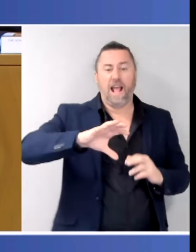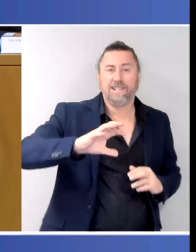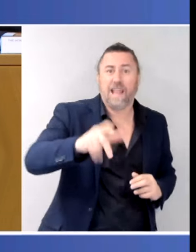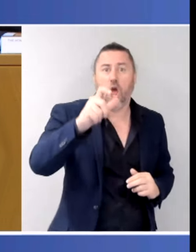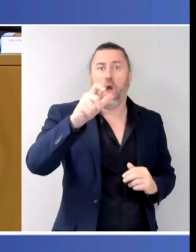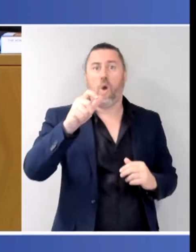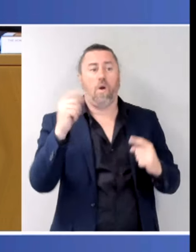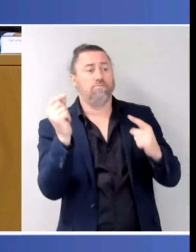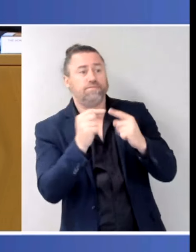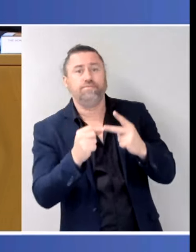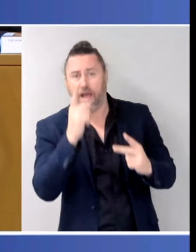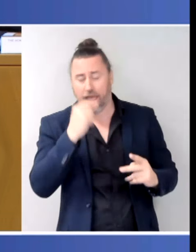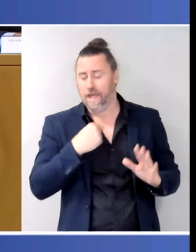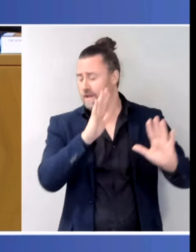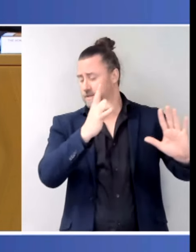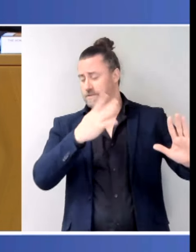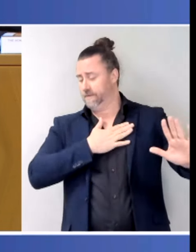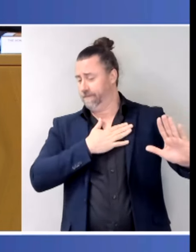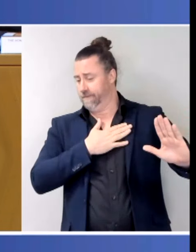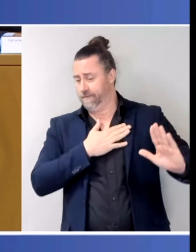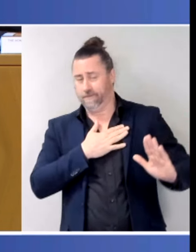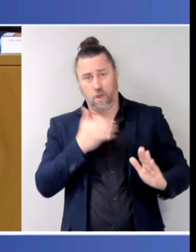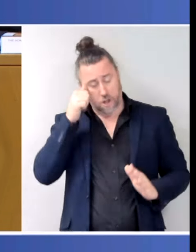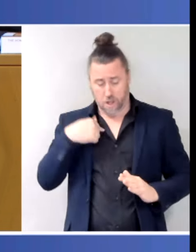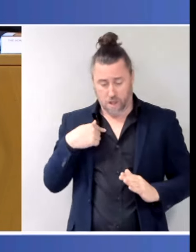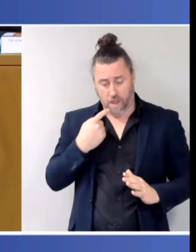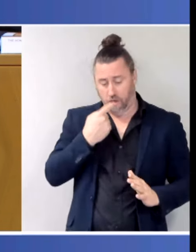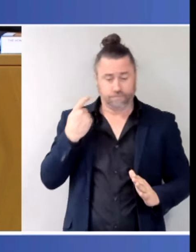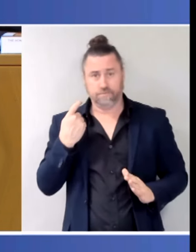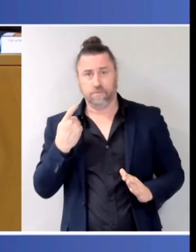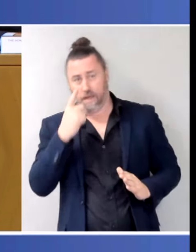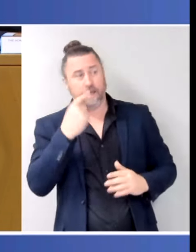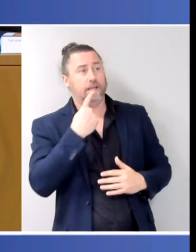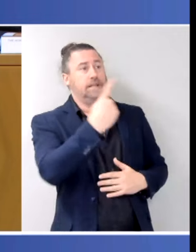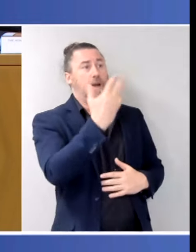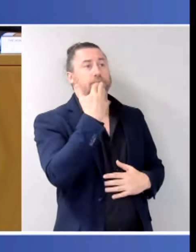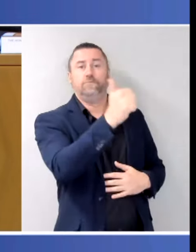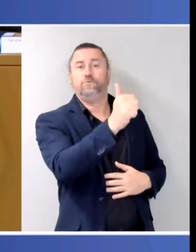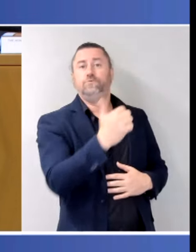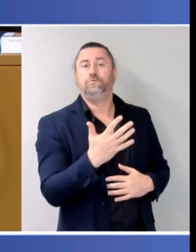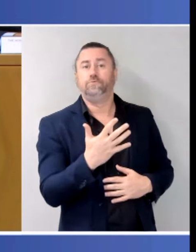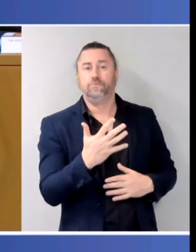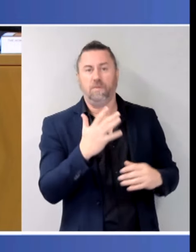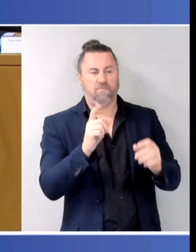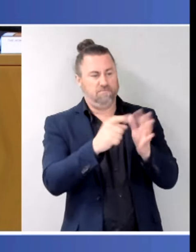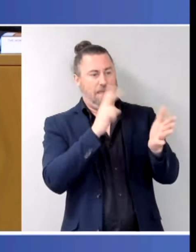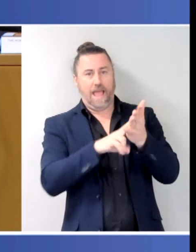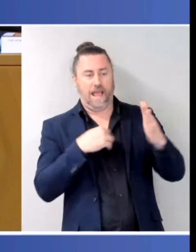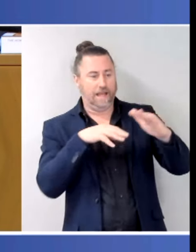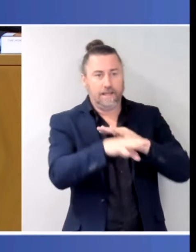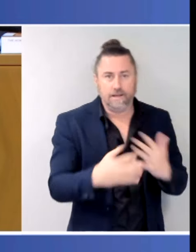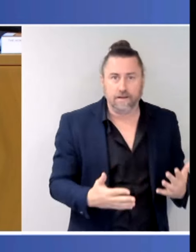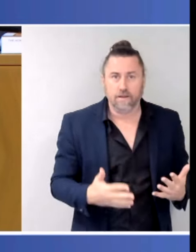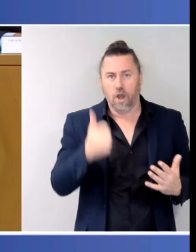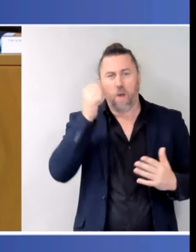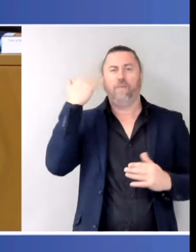that we've done in terms of advertising already, the messages that are at the bottom there, changing it from just